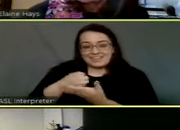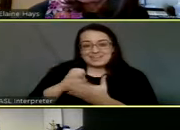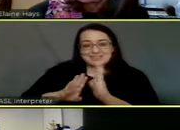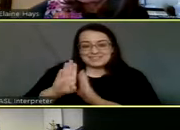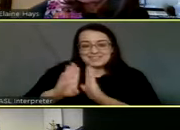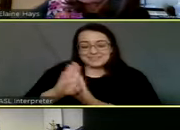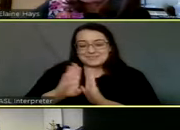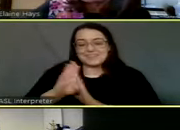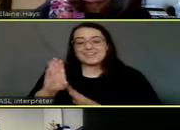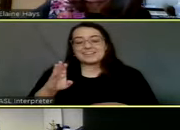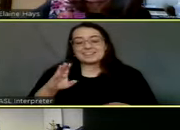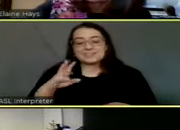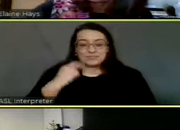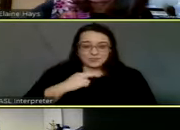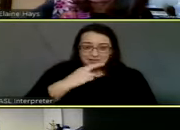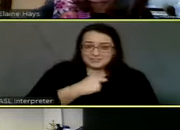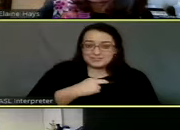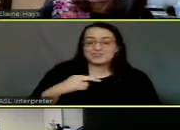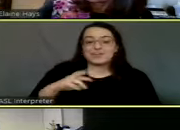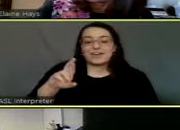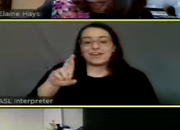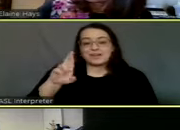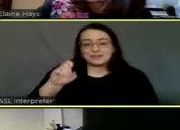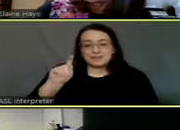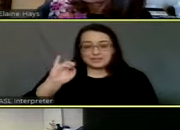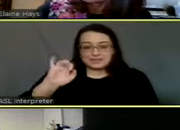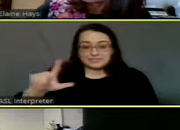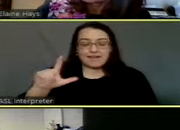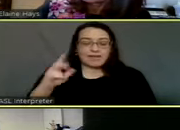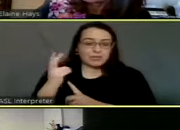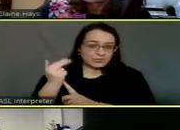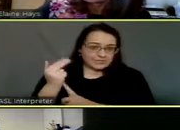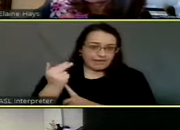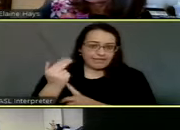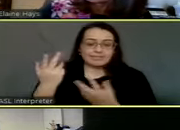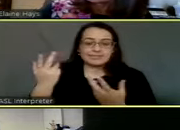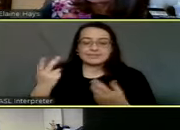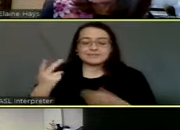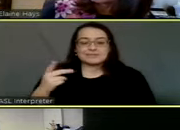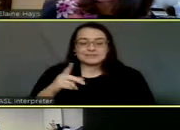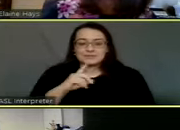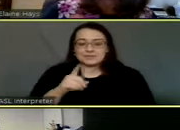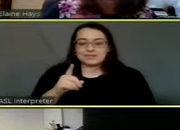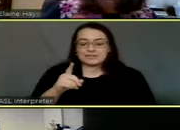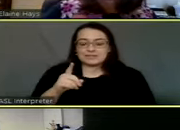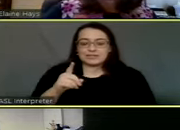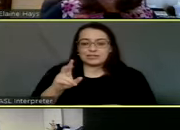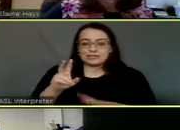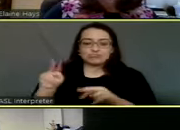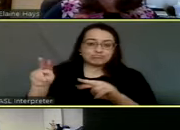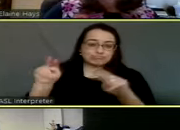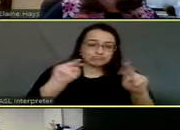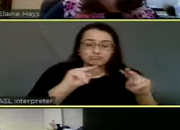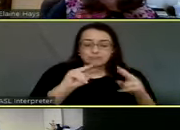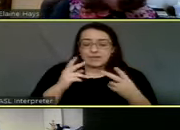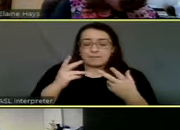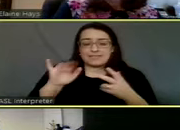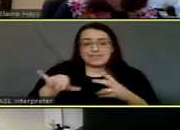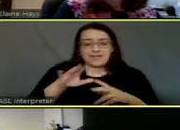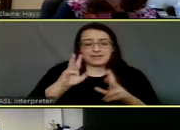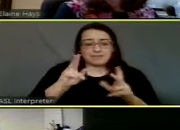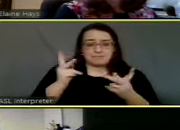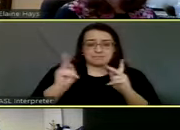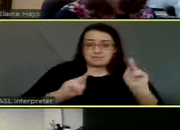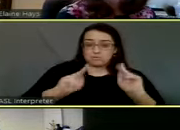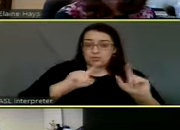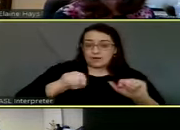that area in restaurants, retail, hotels. Um, it is a tourism, um, generator in our city right now,